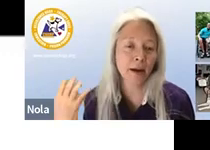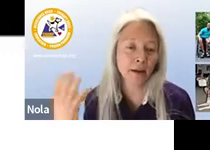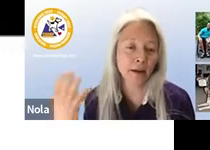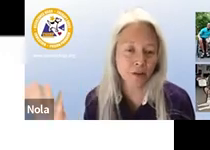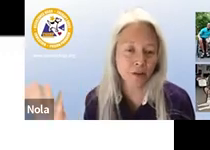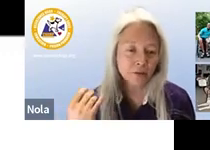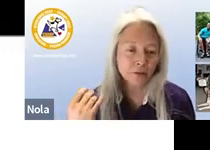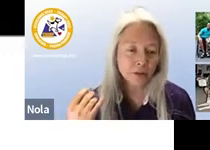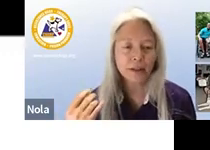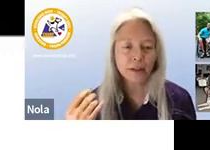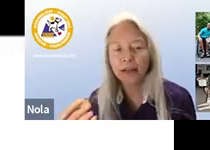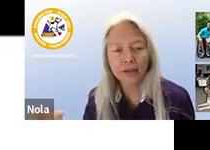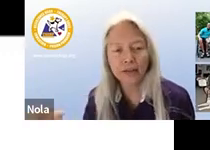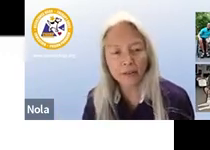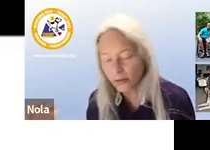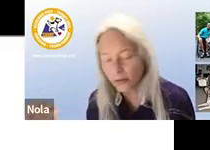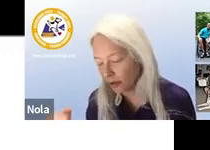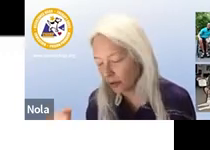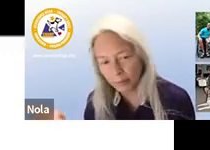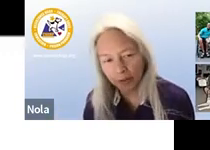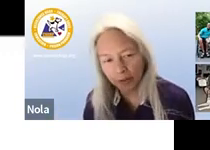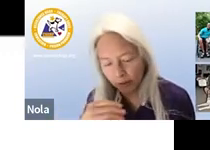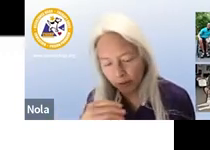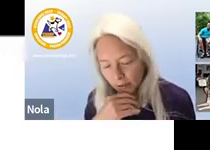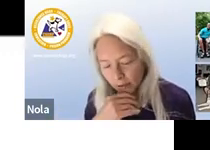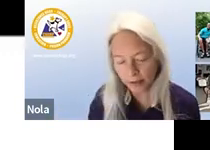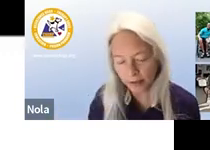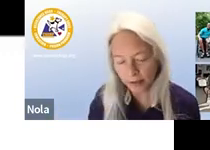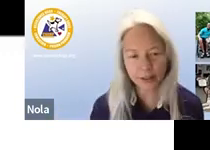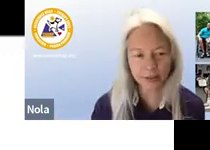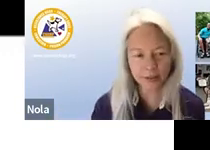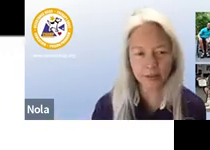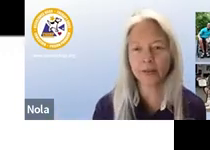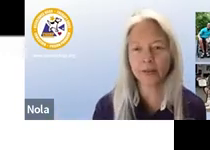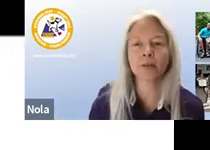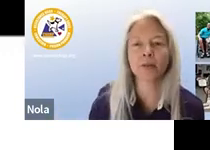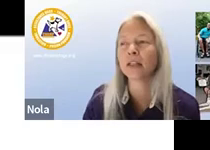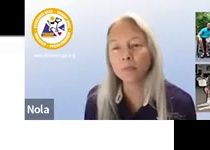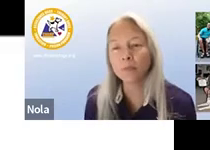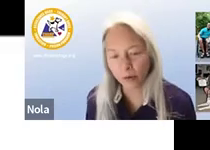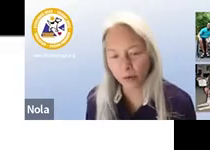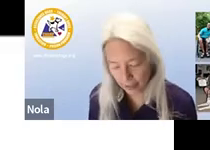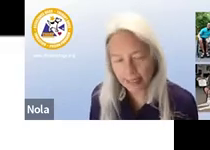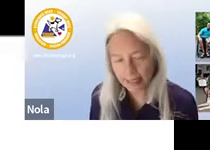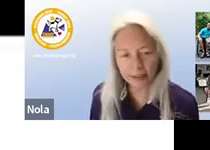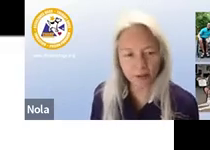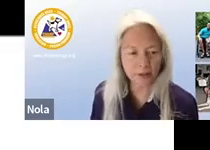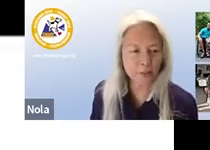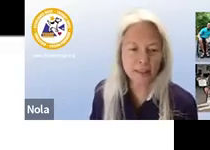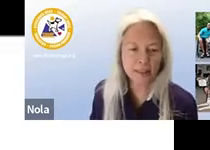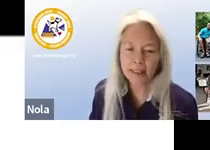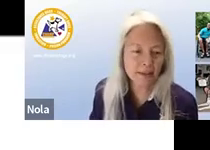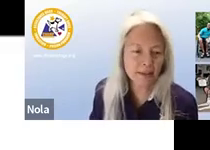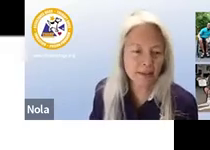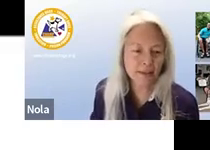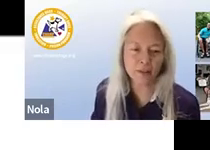considered a service dog and the skills nicole would be much more adept at answering you know giving you more details on this